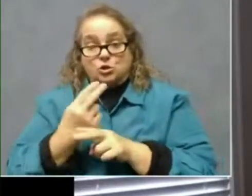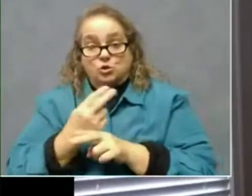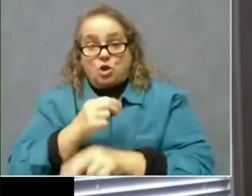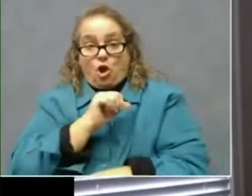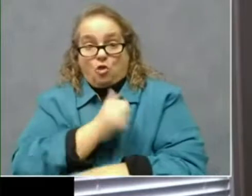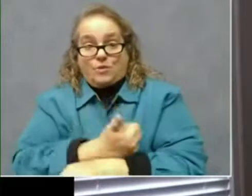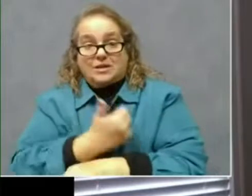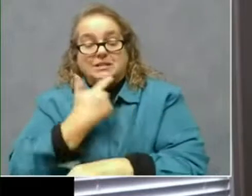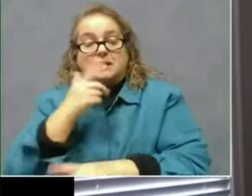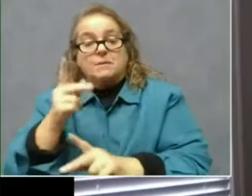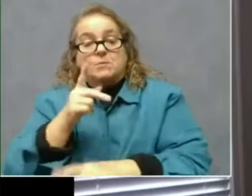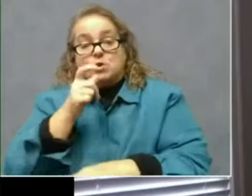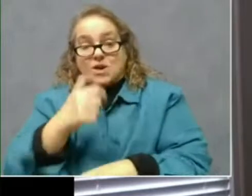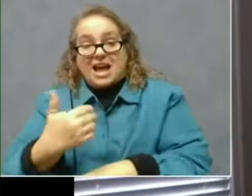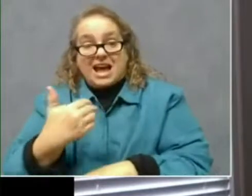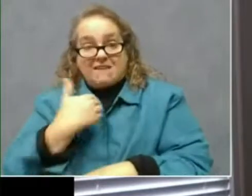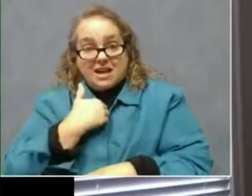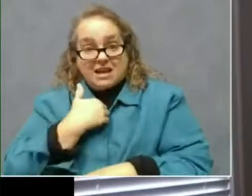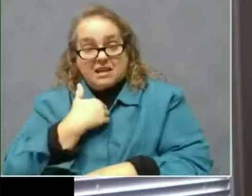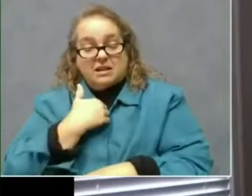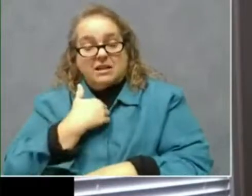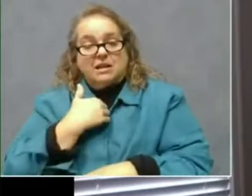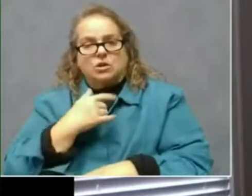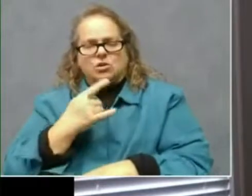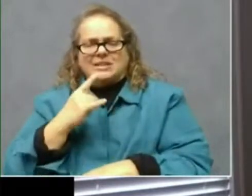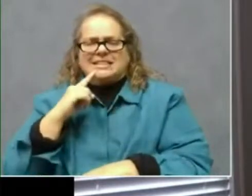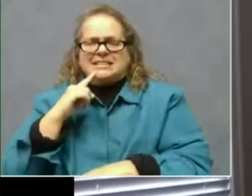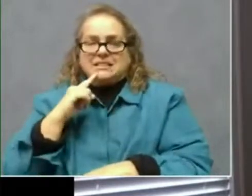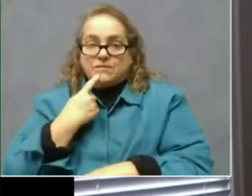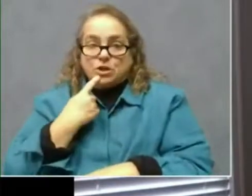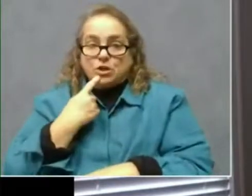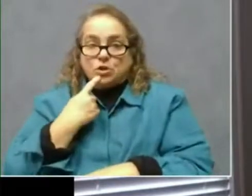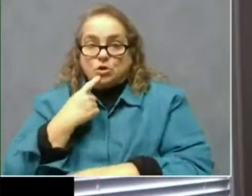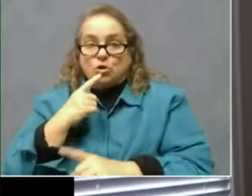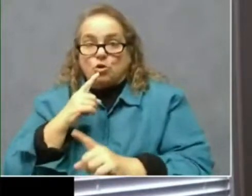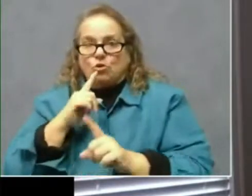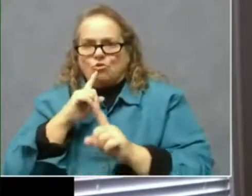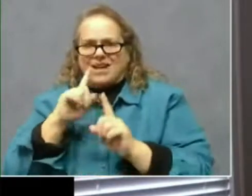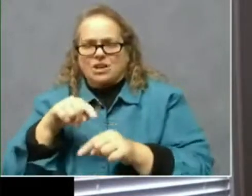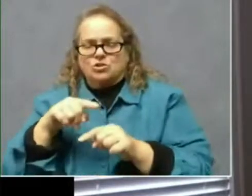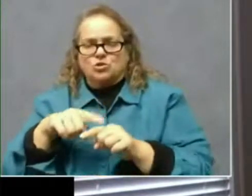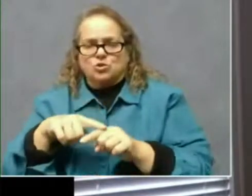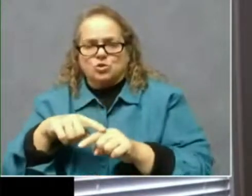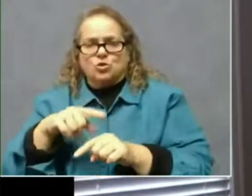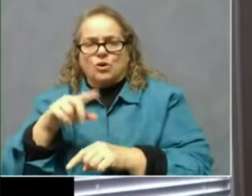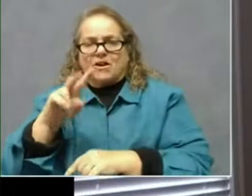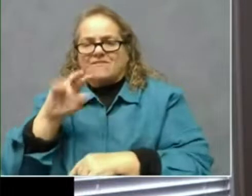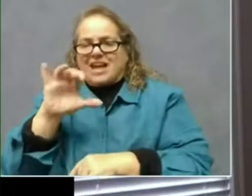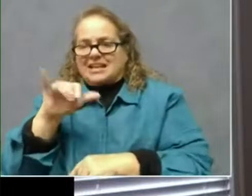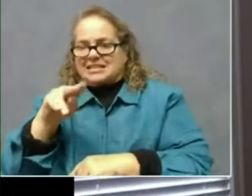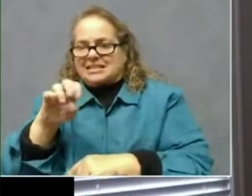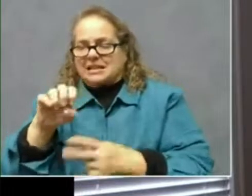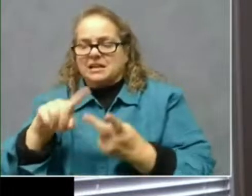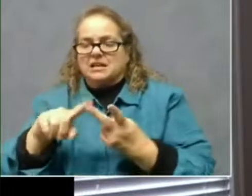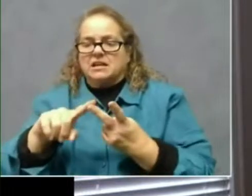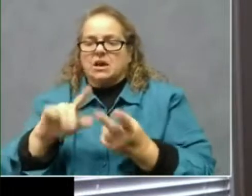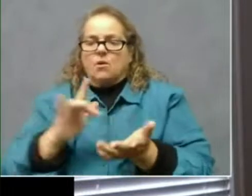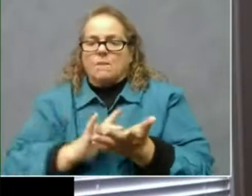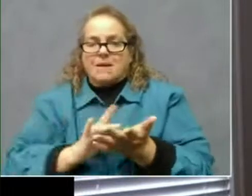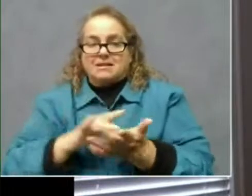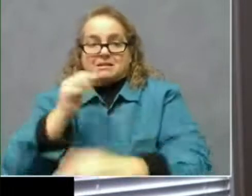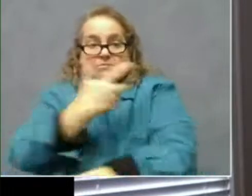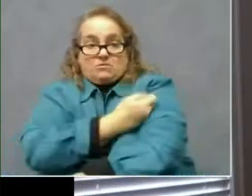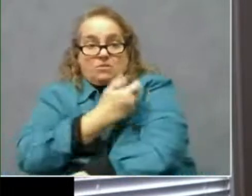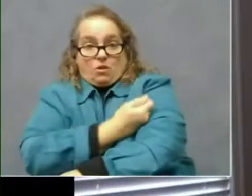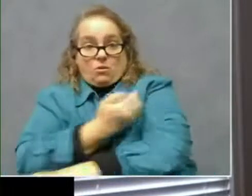who have had severe, uh, reactions to injectable vaccines or injectable medications should